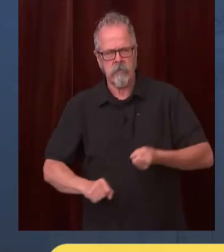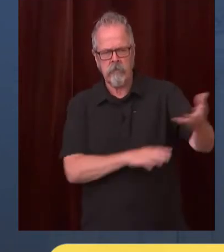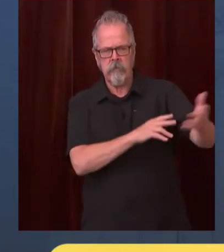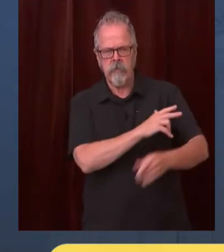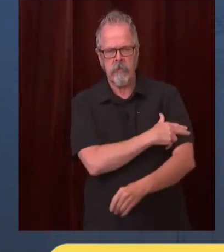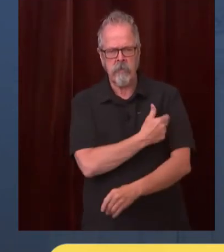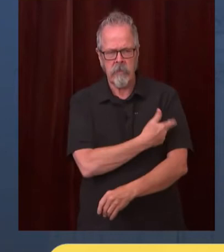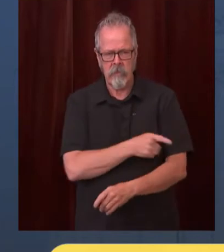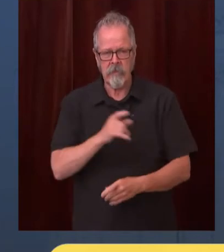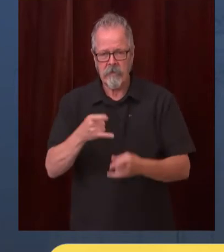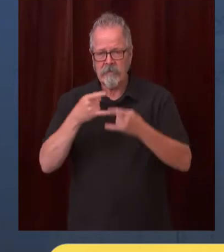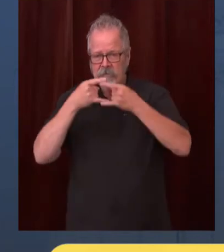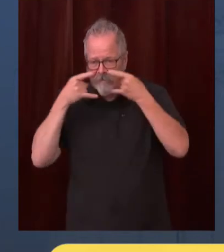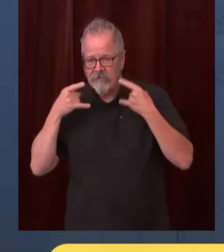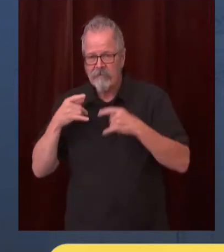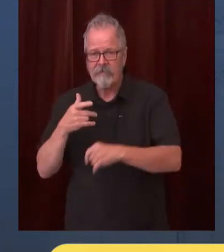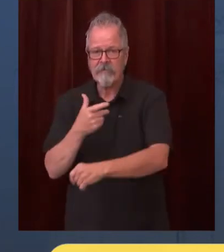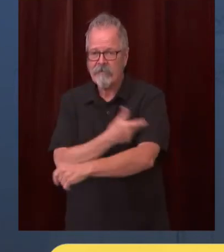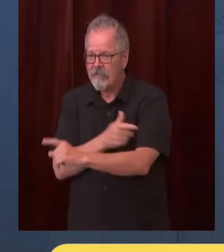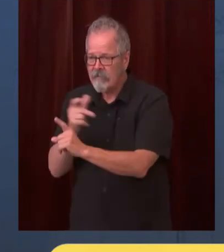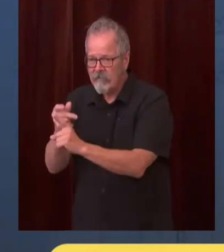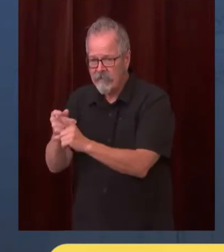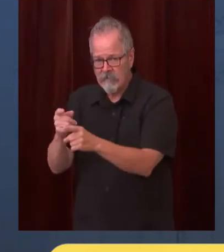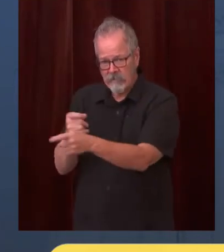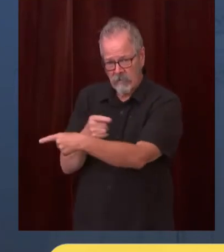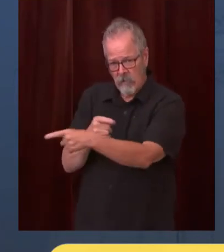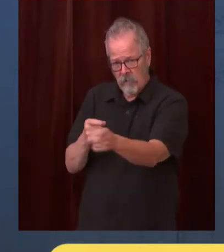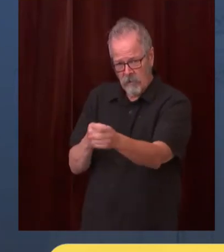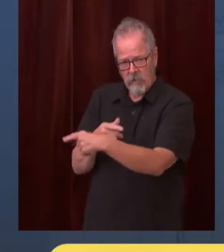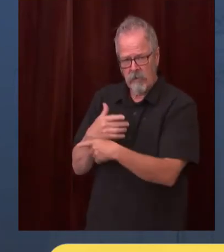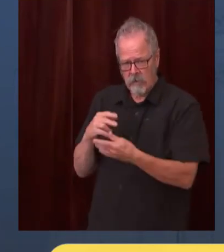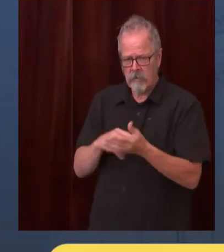together and i hope people think about it in these terms across the border